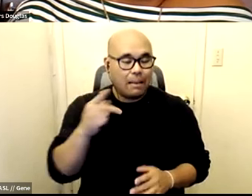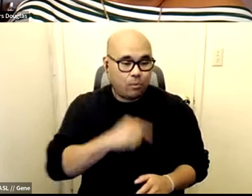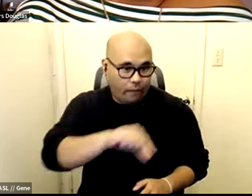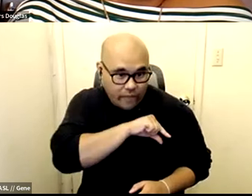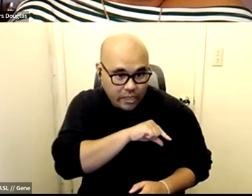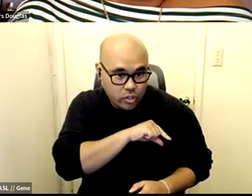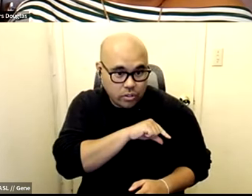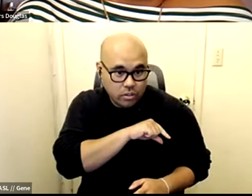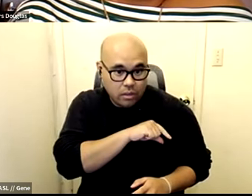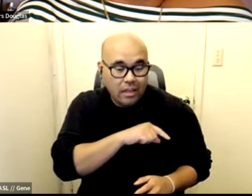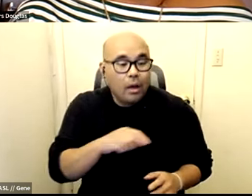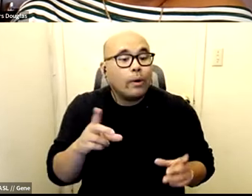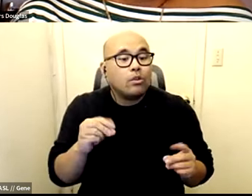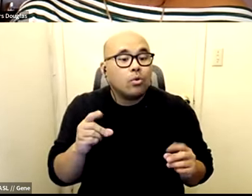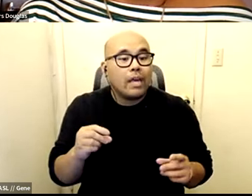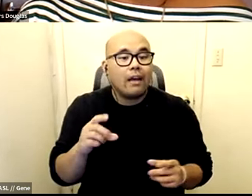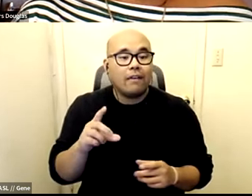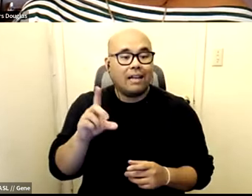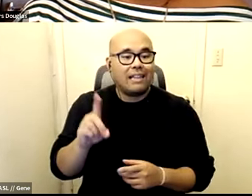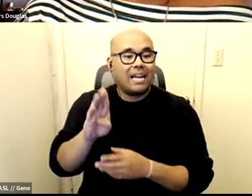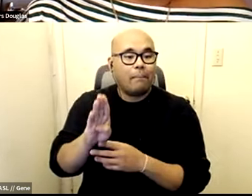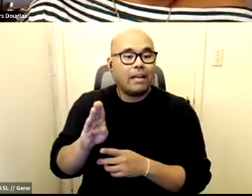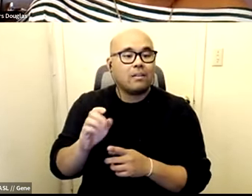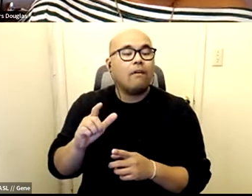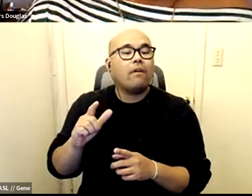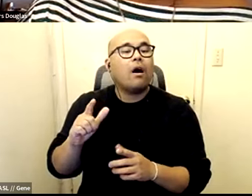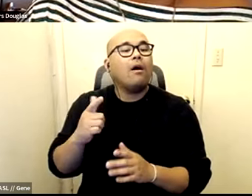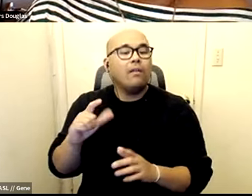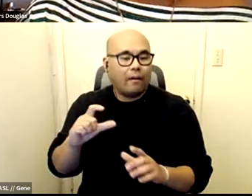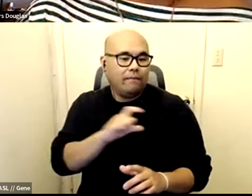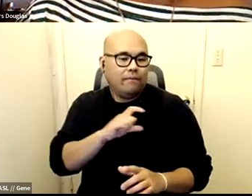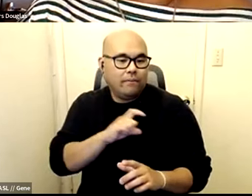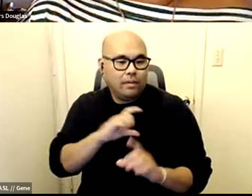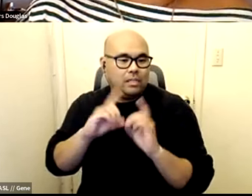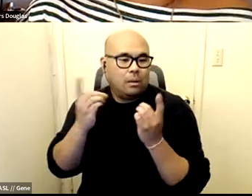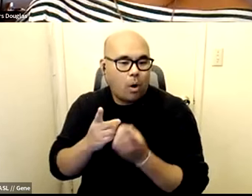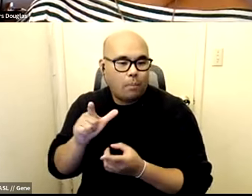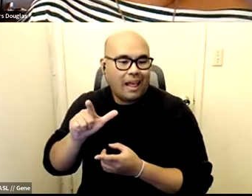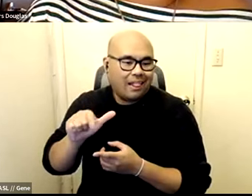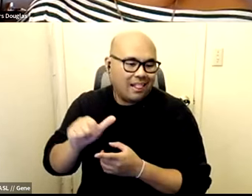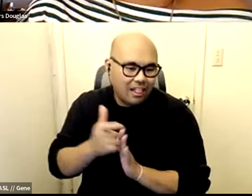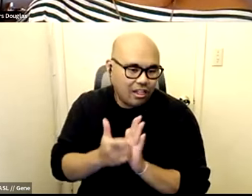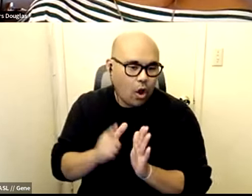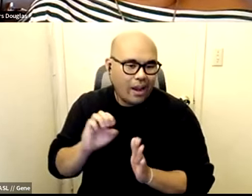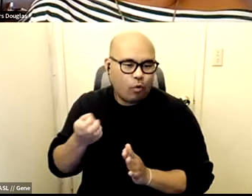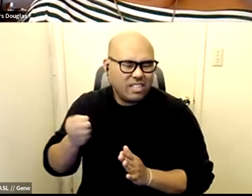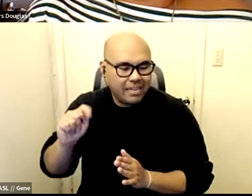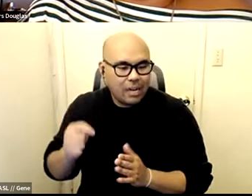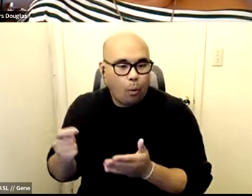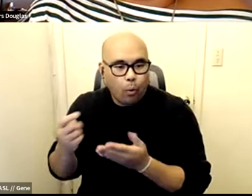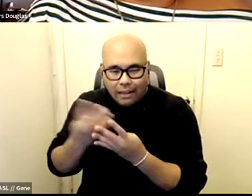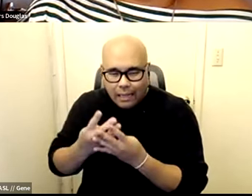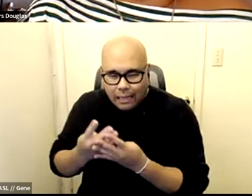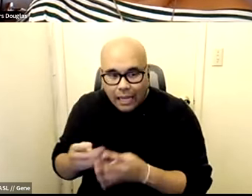database of felony warrants from law enforcement and trying to match people's names to say you know whether they had so first of all the